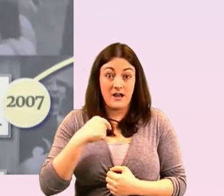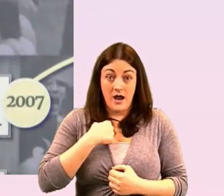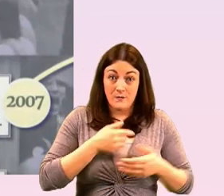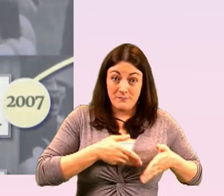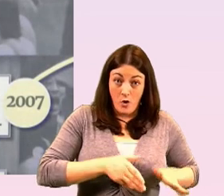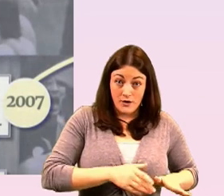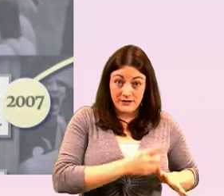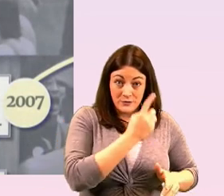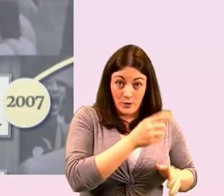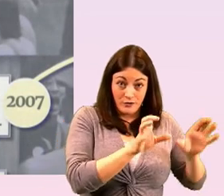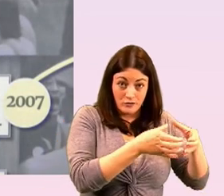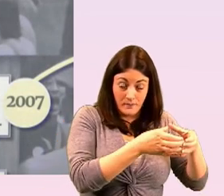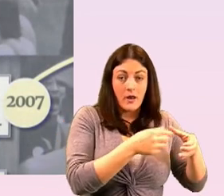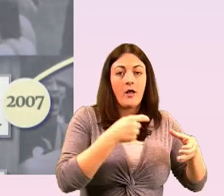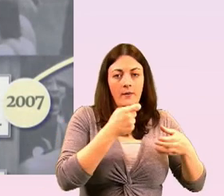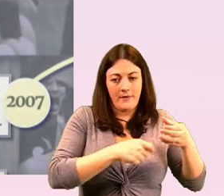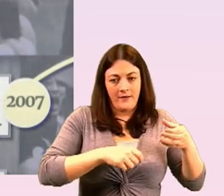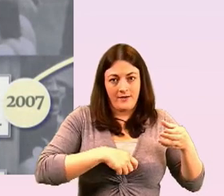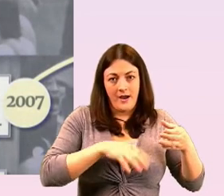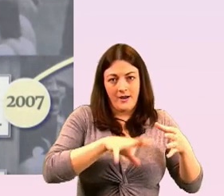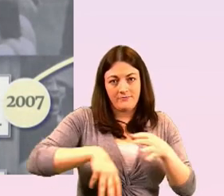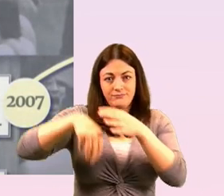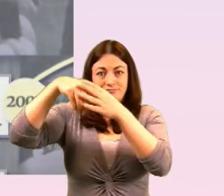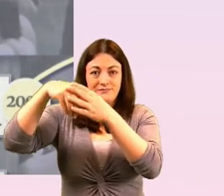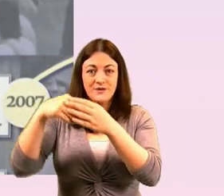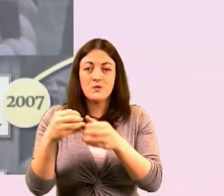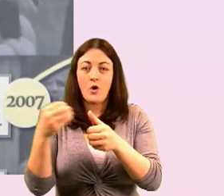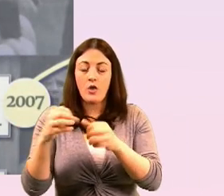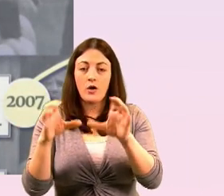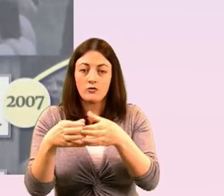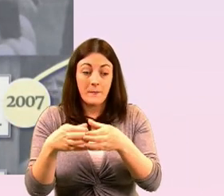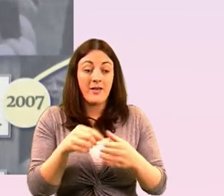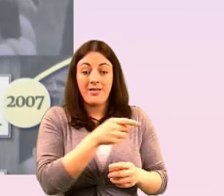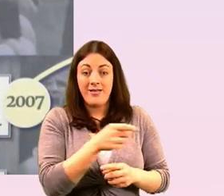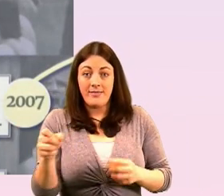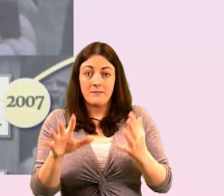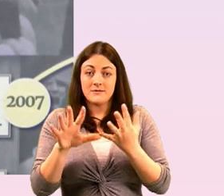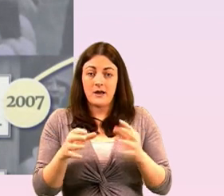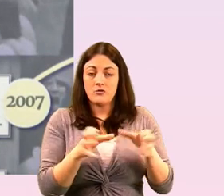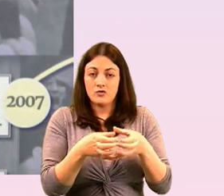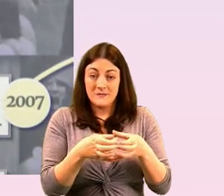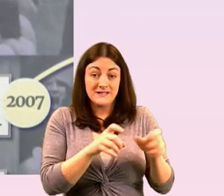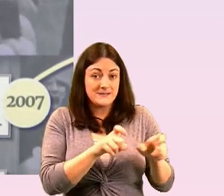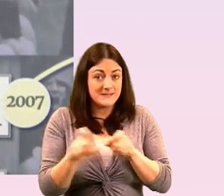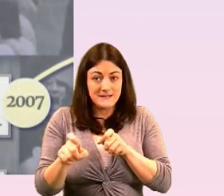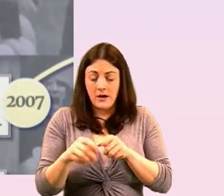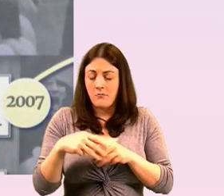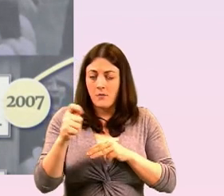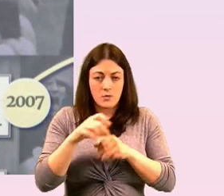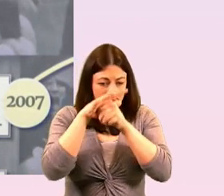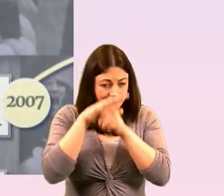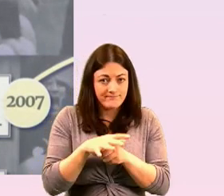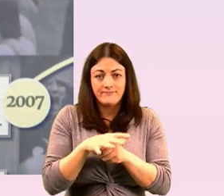those 10 groups are still some of the most discriminated against people in society today anti